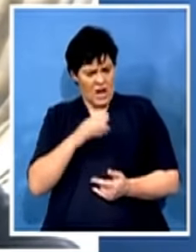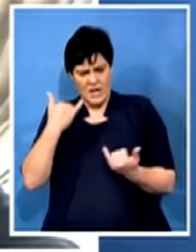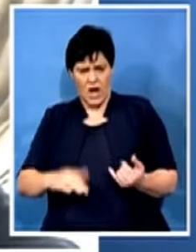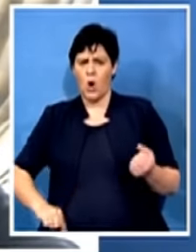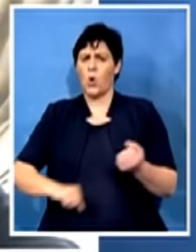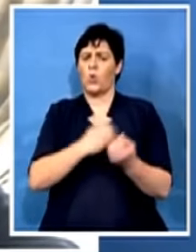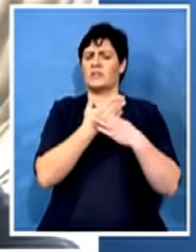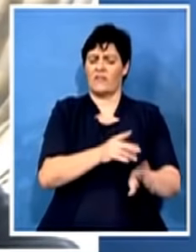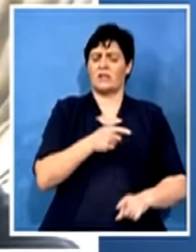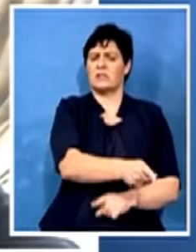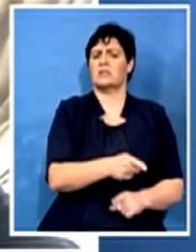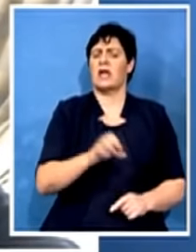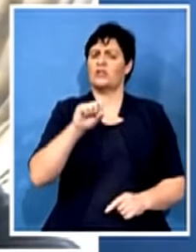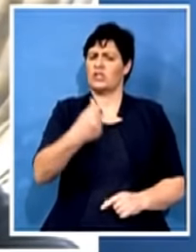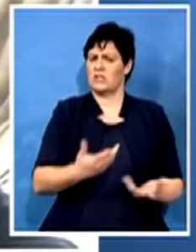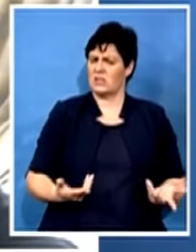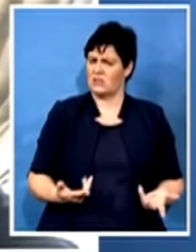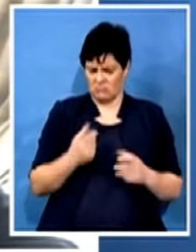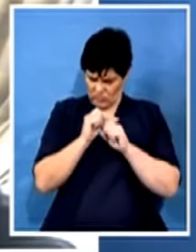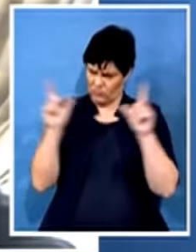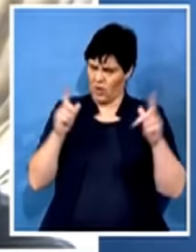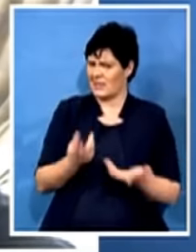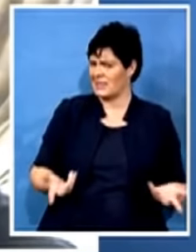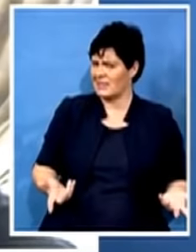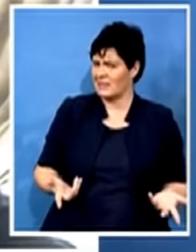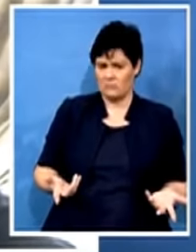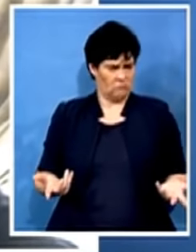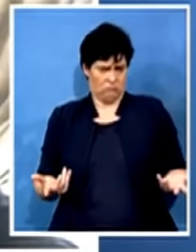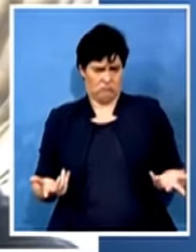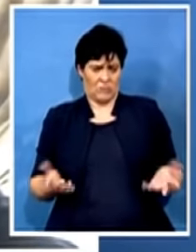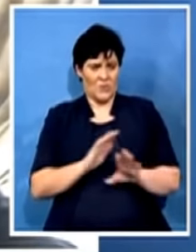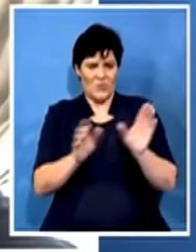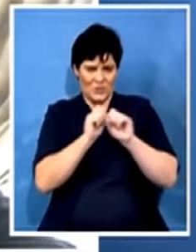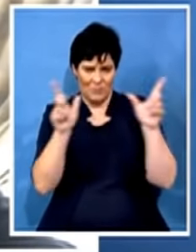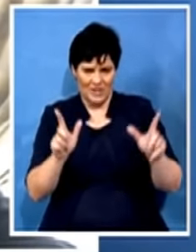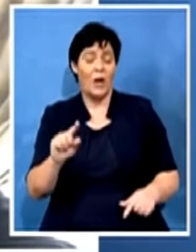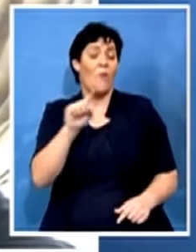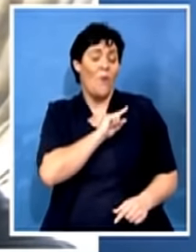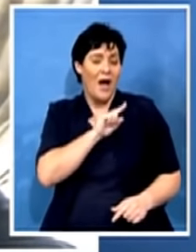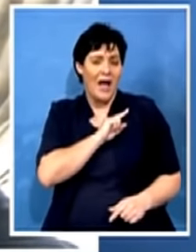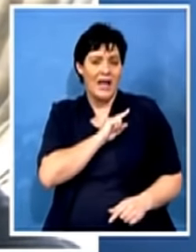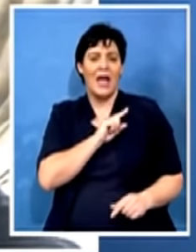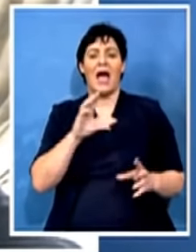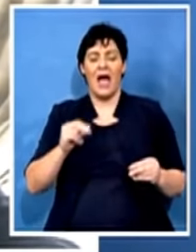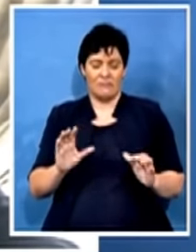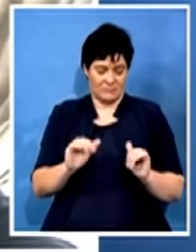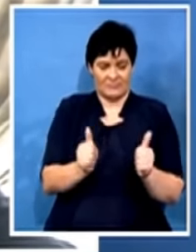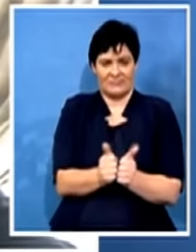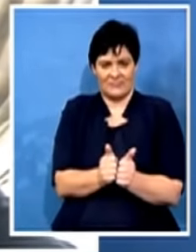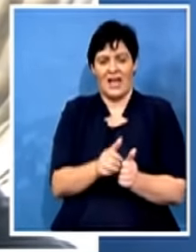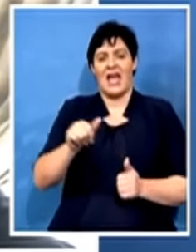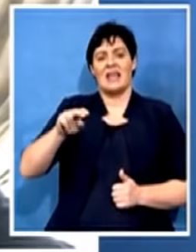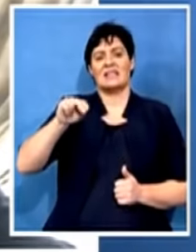Hmm, surprising. Not surprising, because you've got an allegiance of the African National Congress of those who perceive themselves